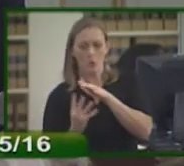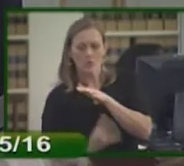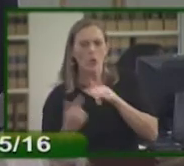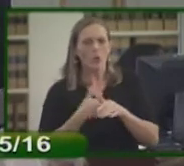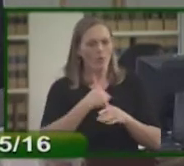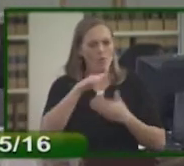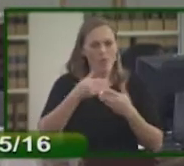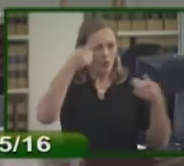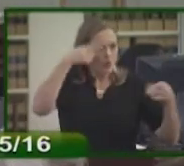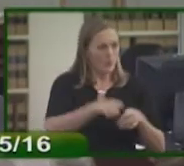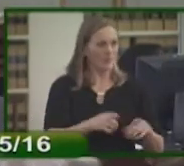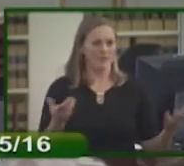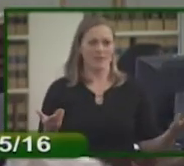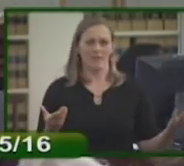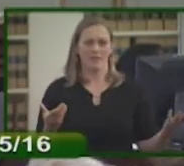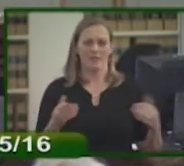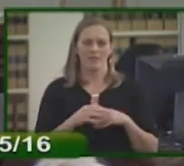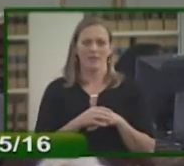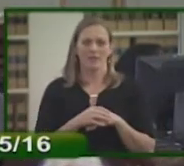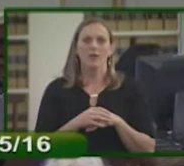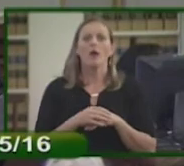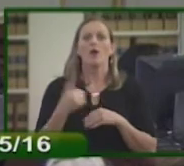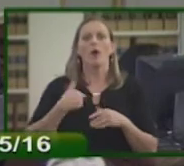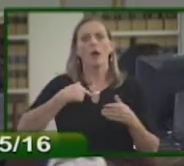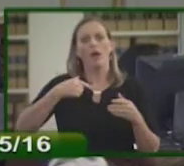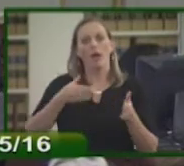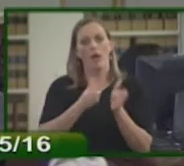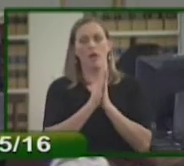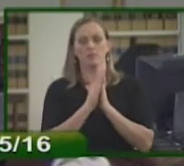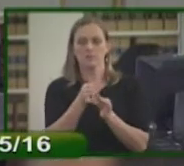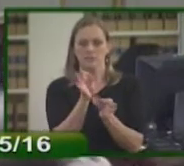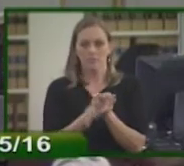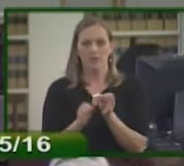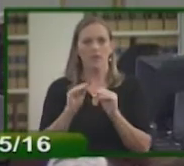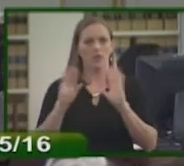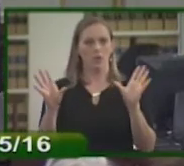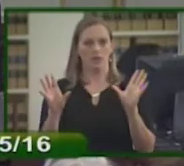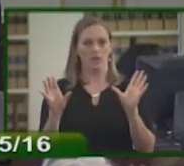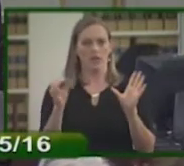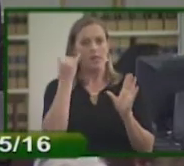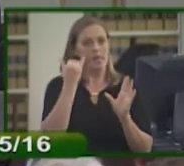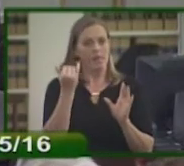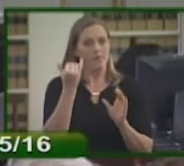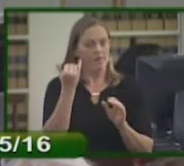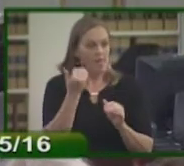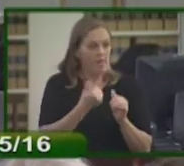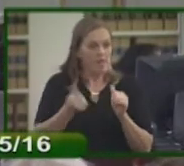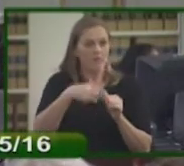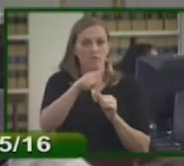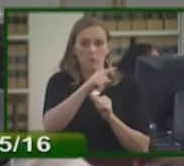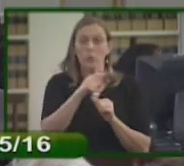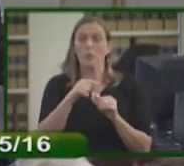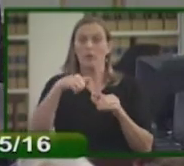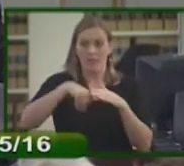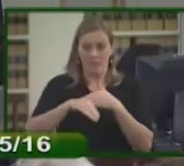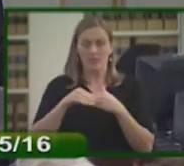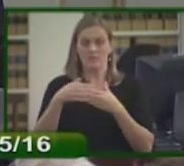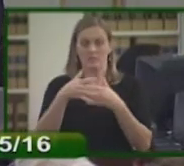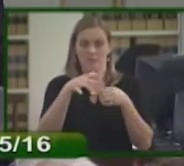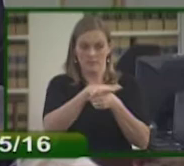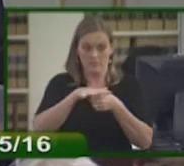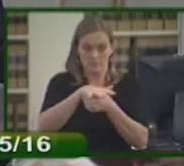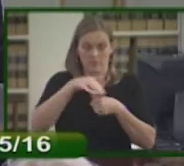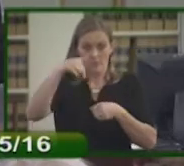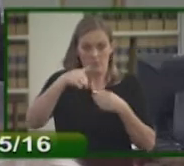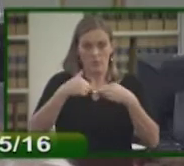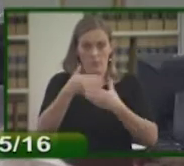should agree on in this body. So I ask, very simply, very clearly, does anyone in this chamber think the United States, shouldn't be